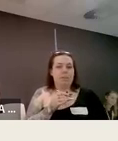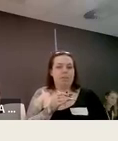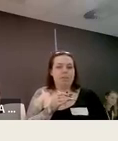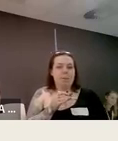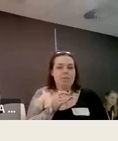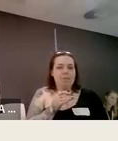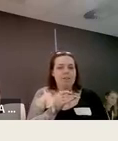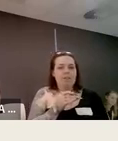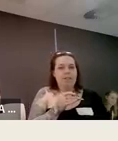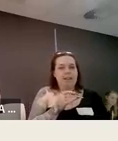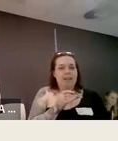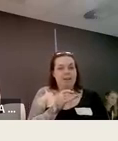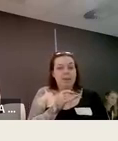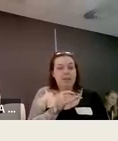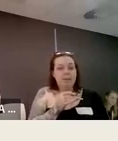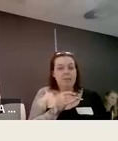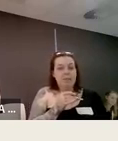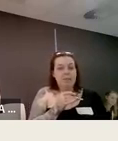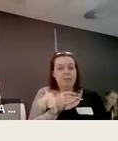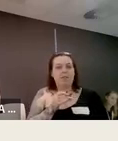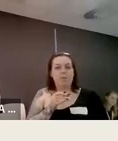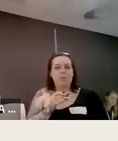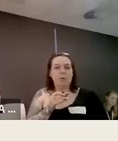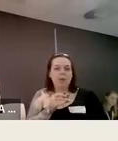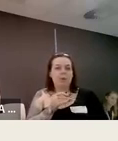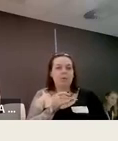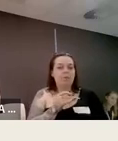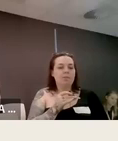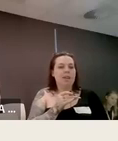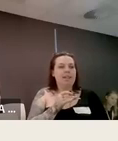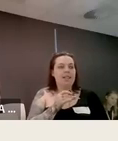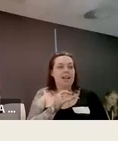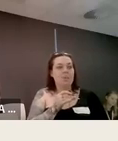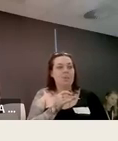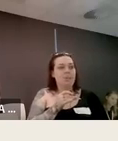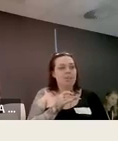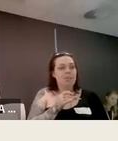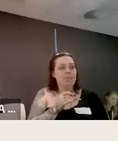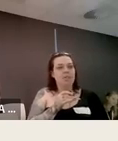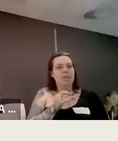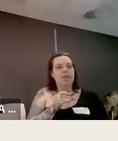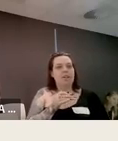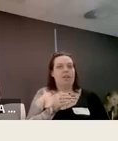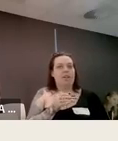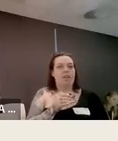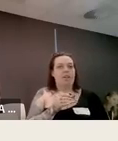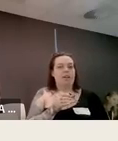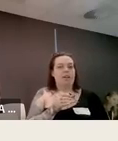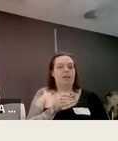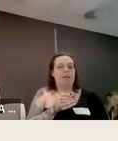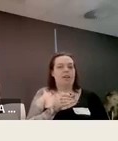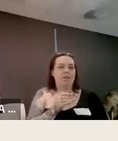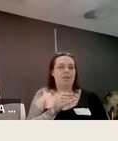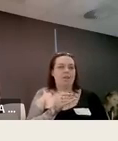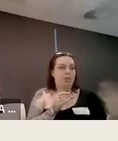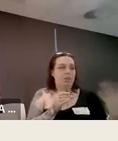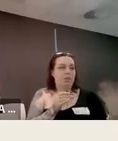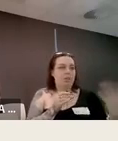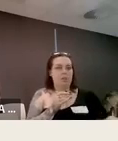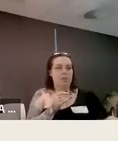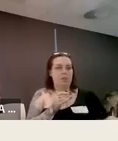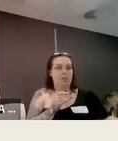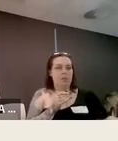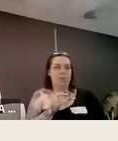we have member faculty academic committees working groups and class representatives um so each